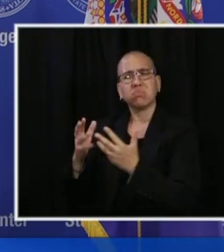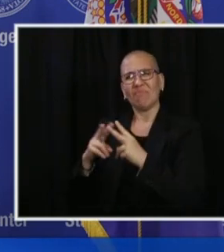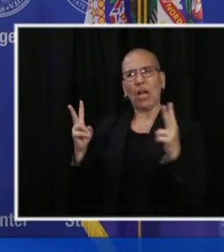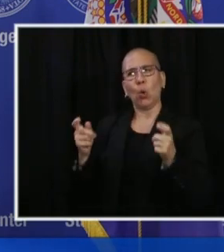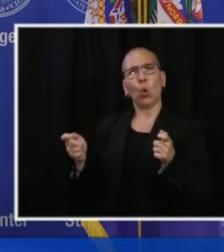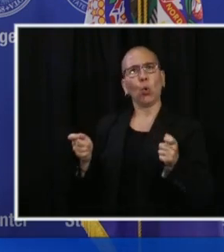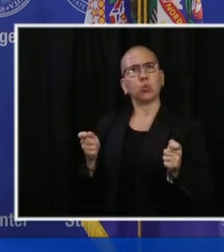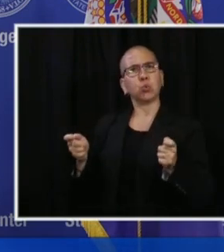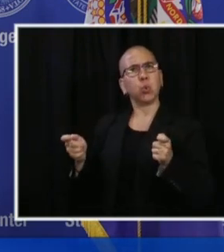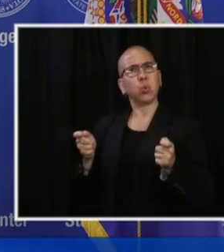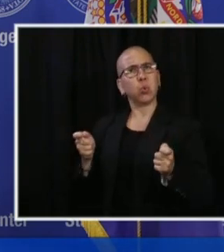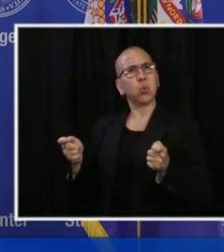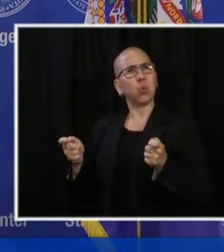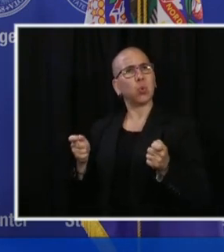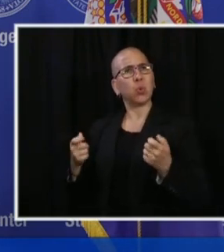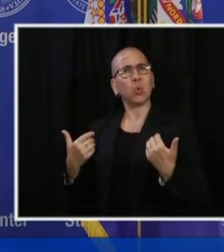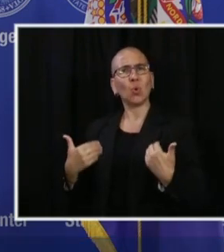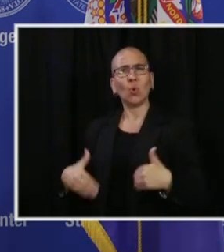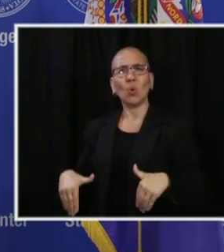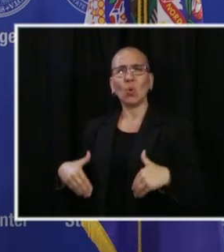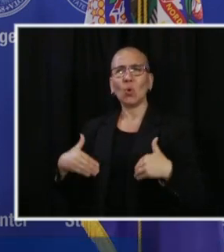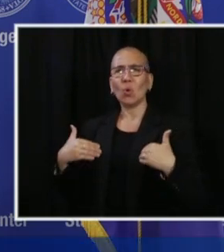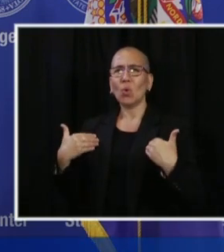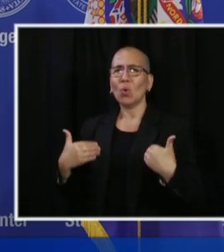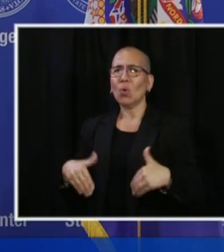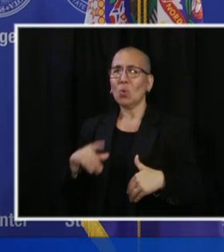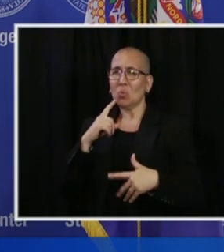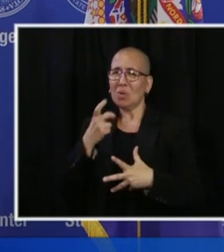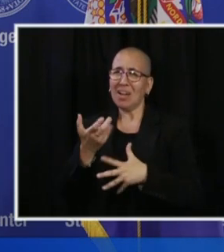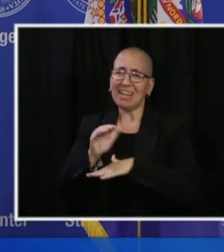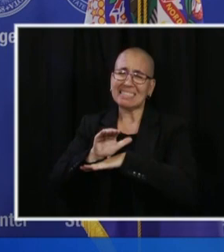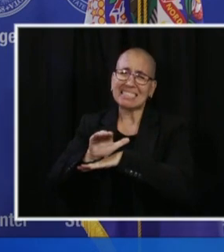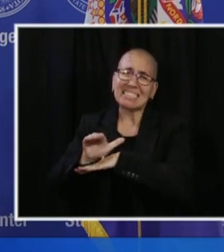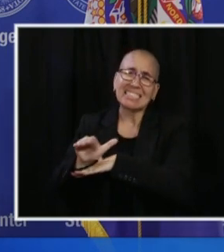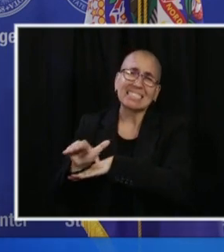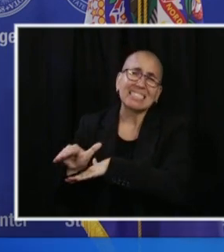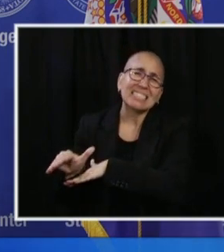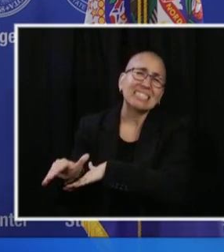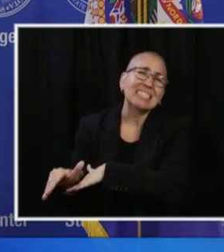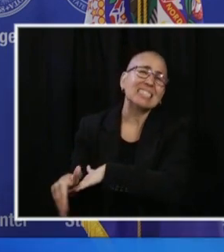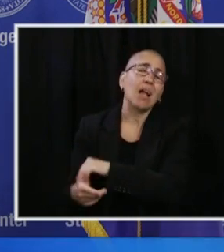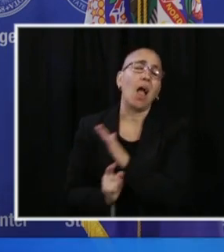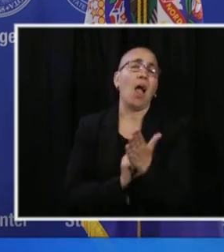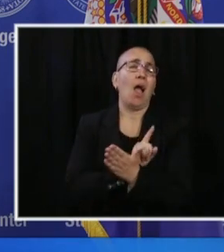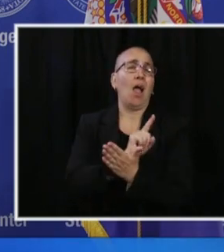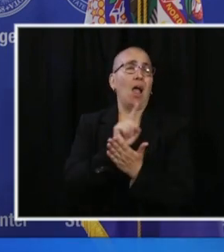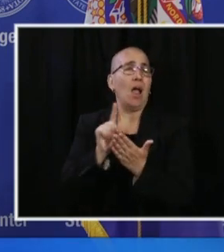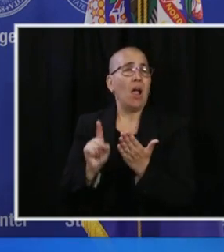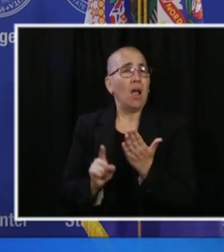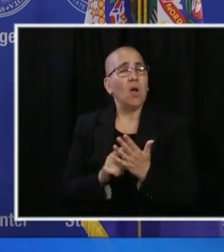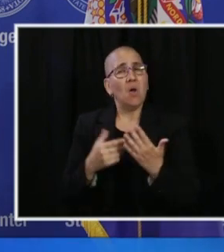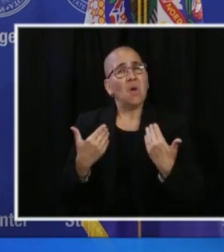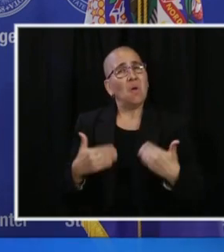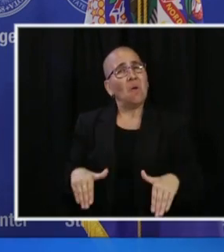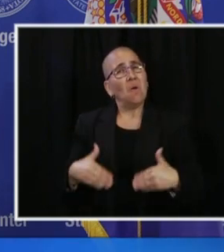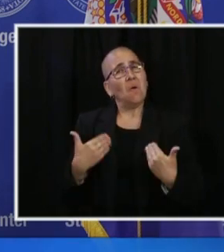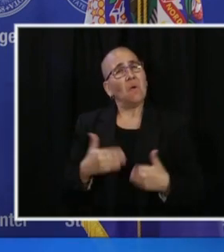to continue to move that along and at the end of the night, we really did feel like the interaction